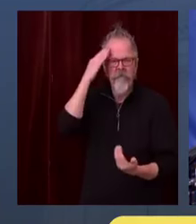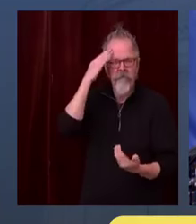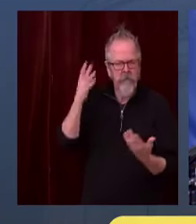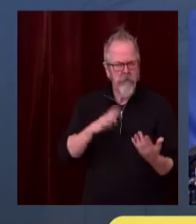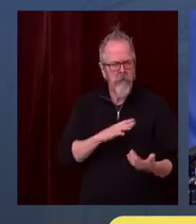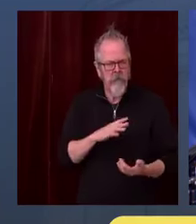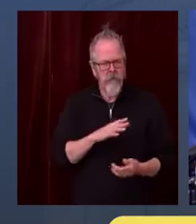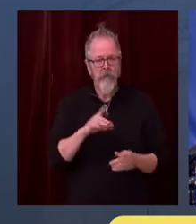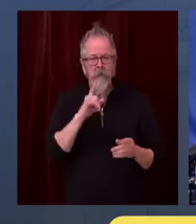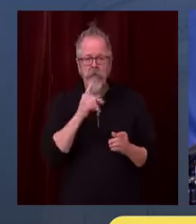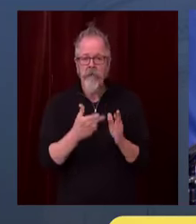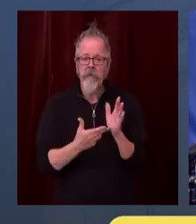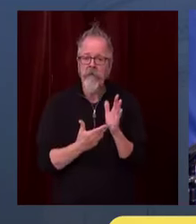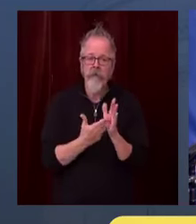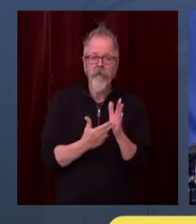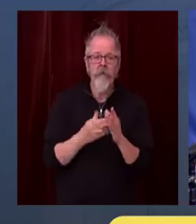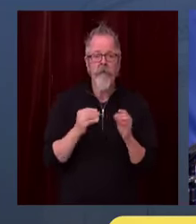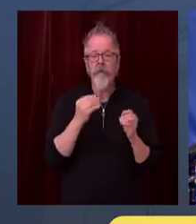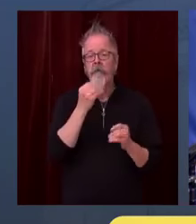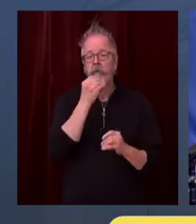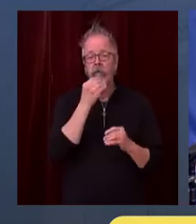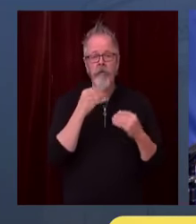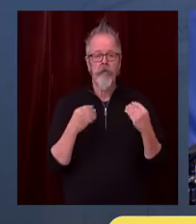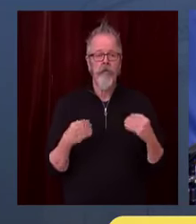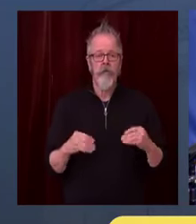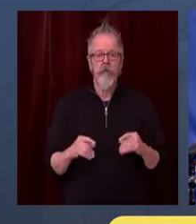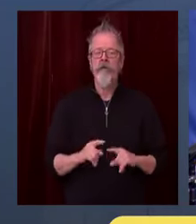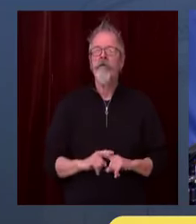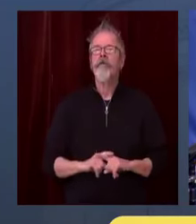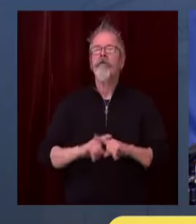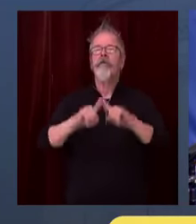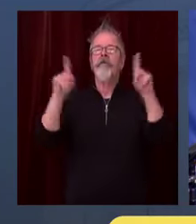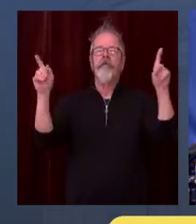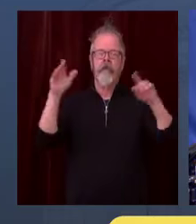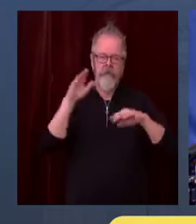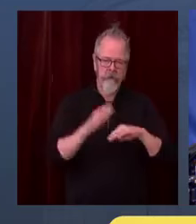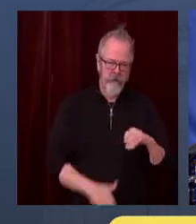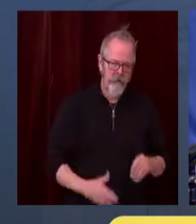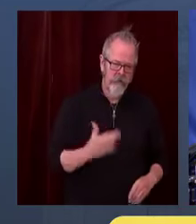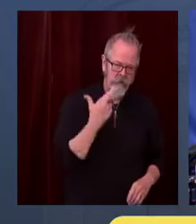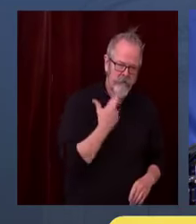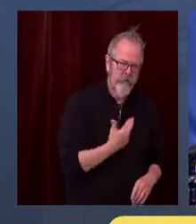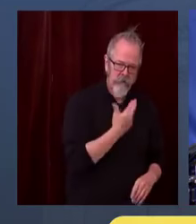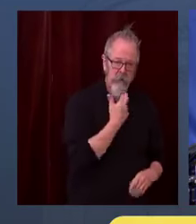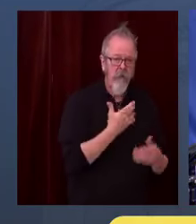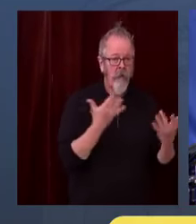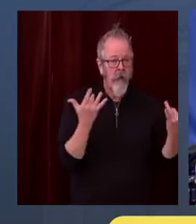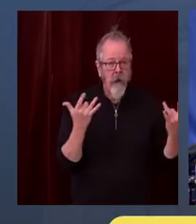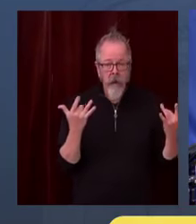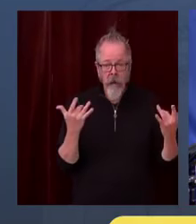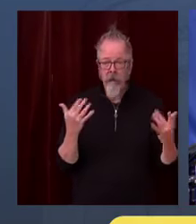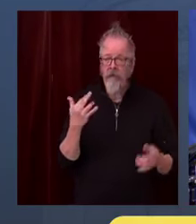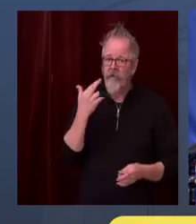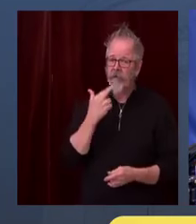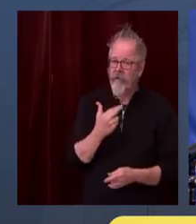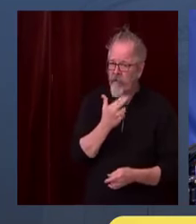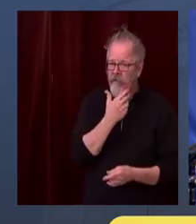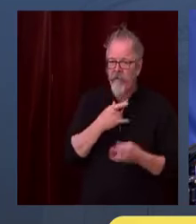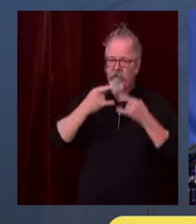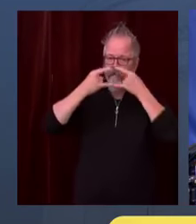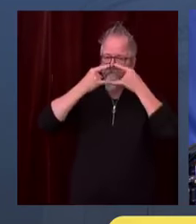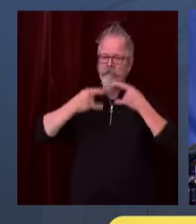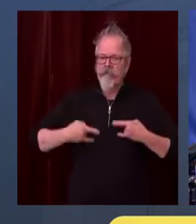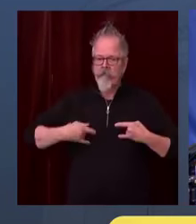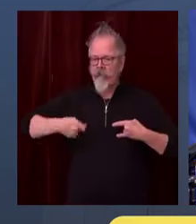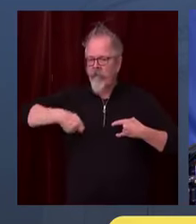in circumstances where you can keep your mask on. And this has been really, really fortunate for all of us. So I don't think that this should increase